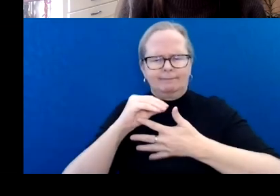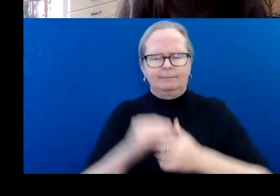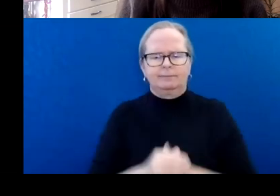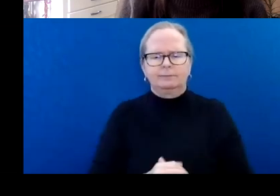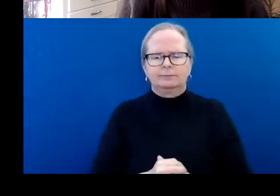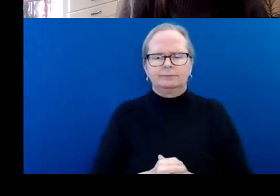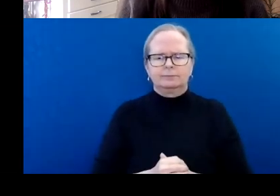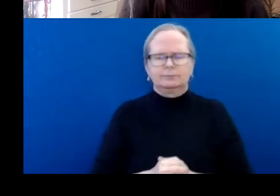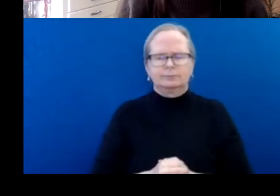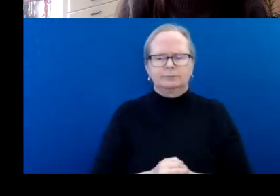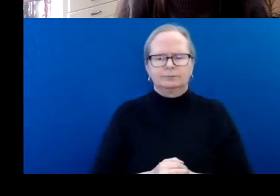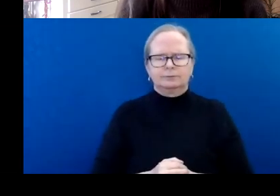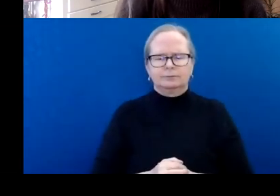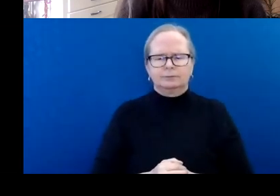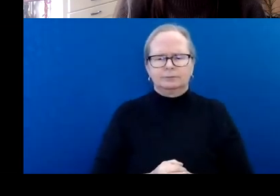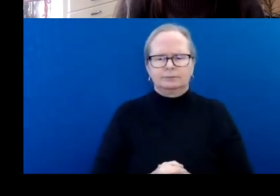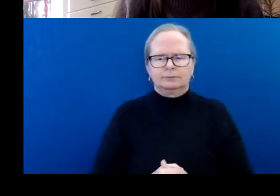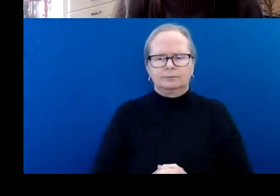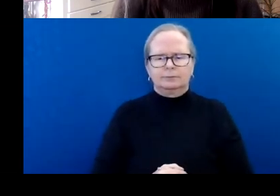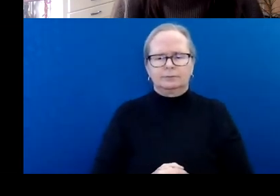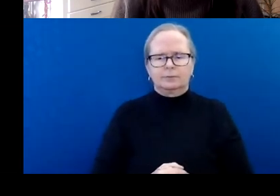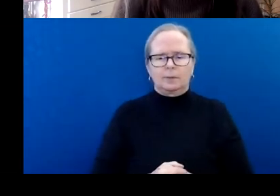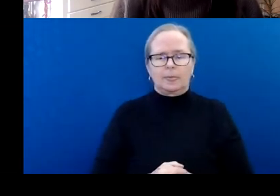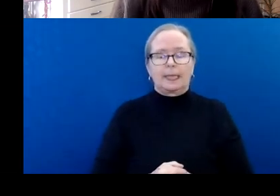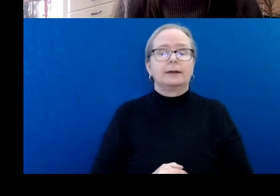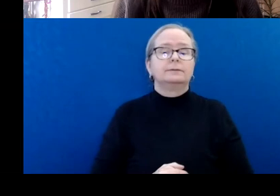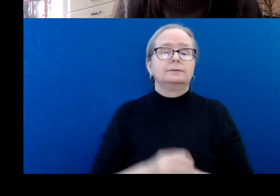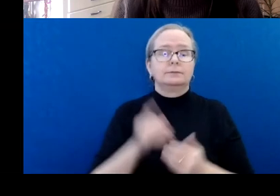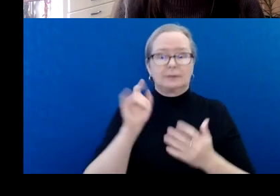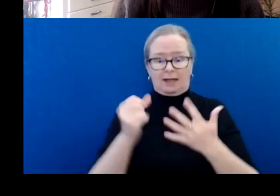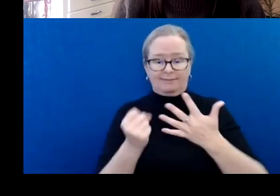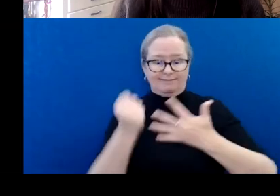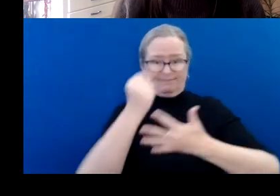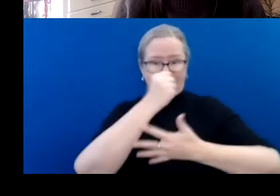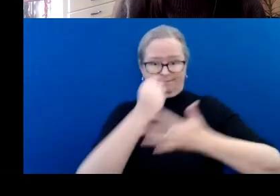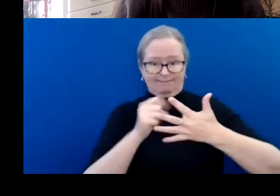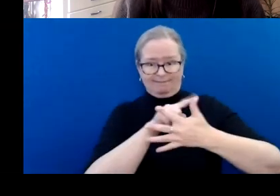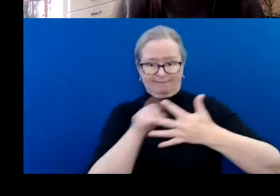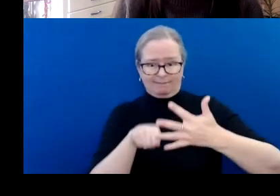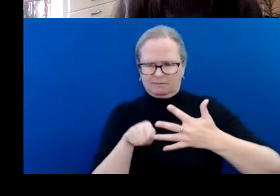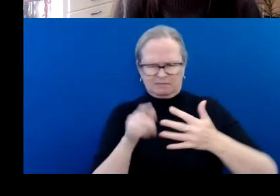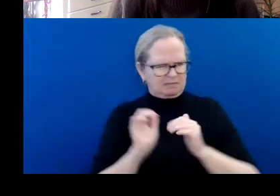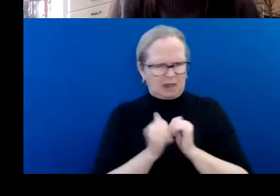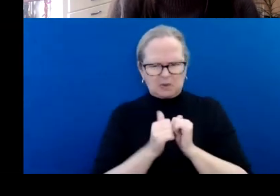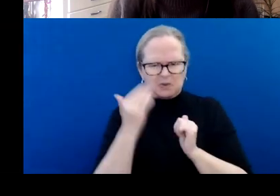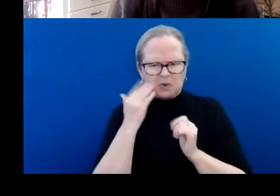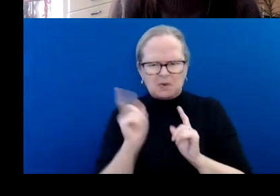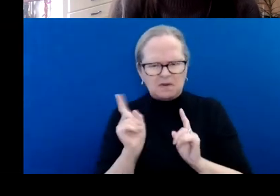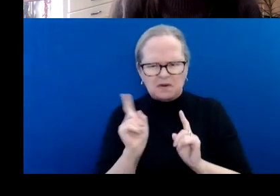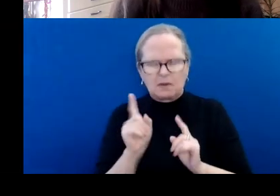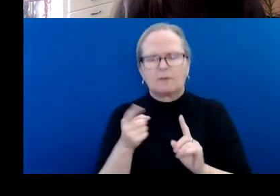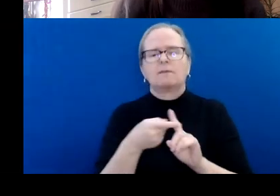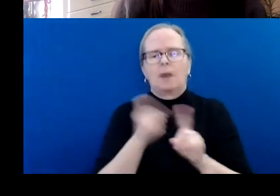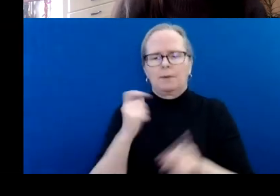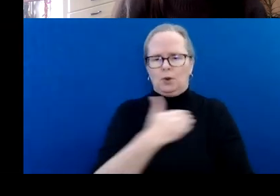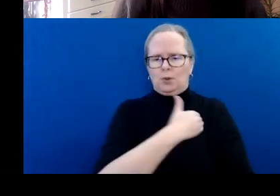These priorities and descriptions were adapted from the Toronto Art Council's Equity Framework, and we're very grateful to them